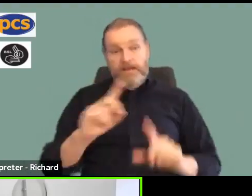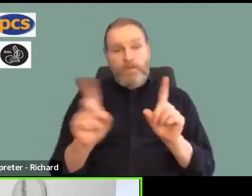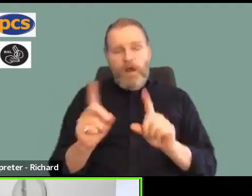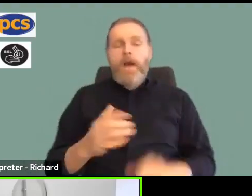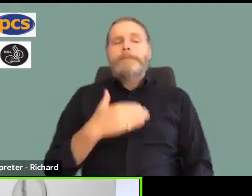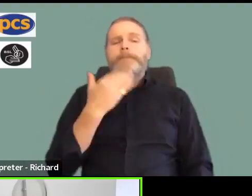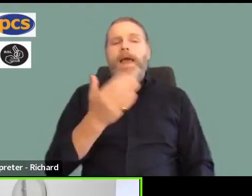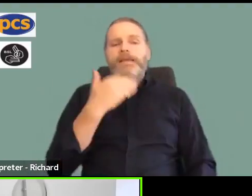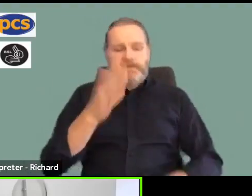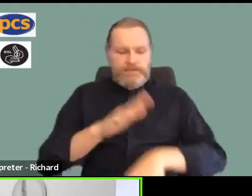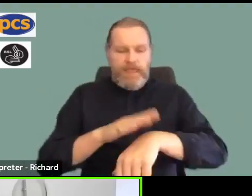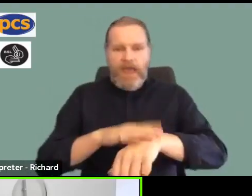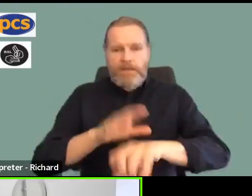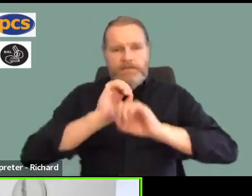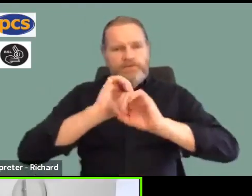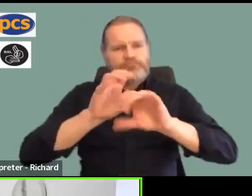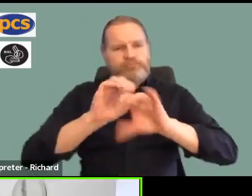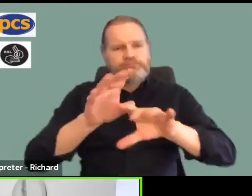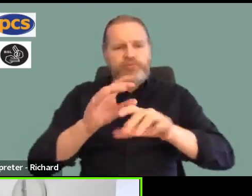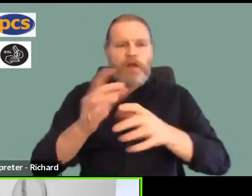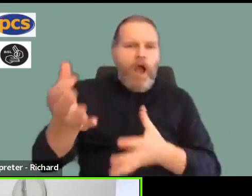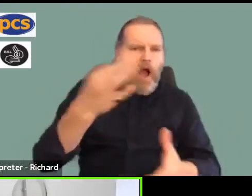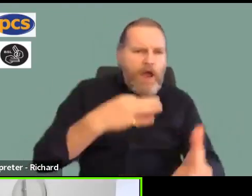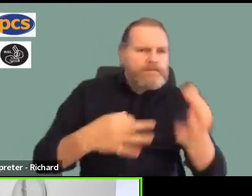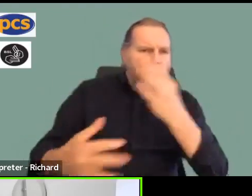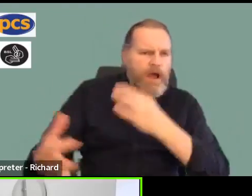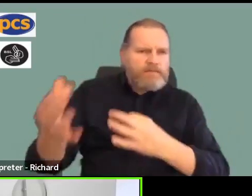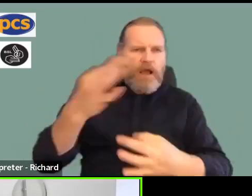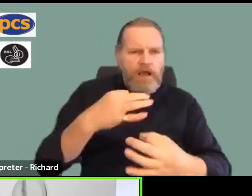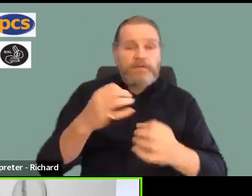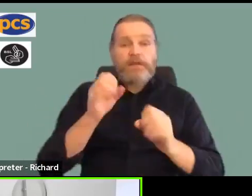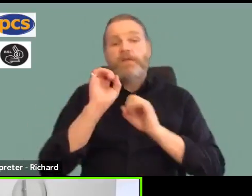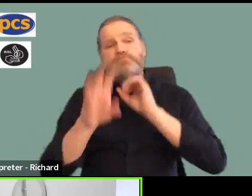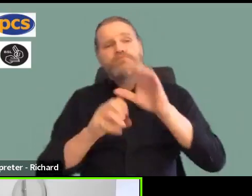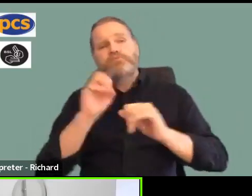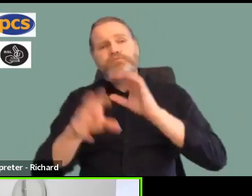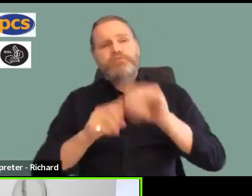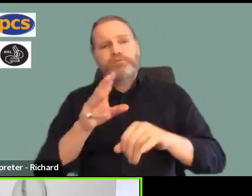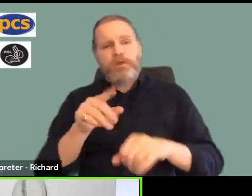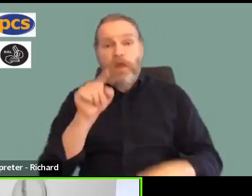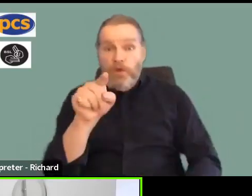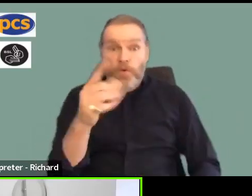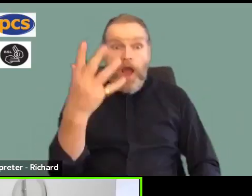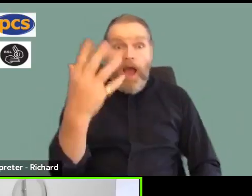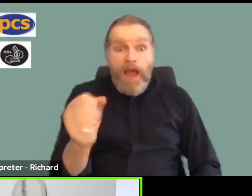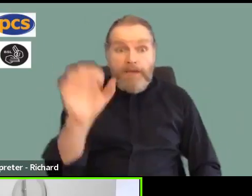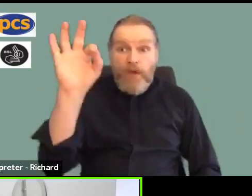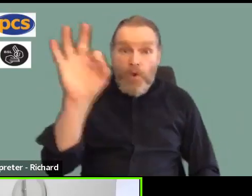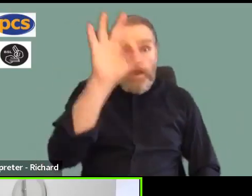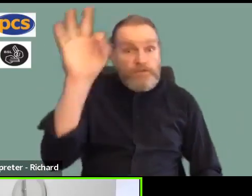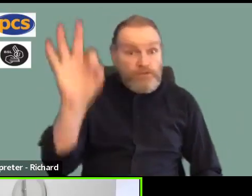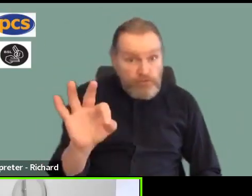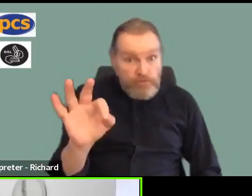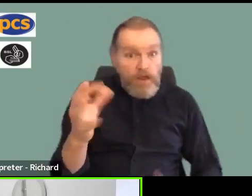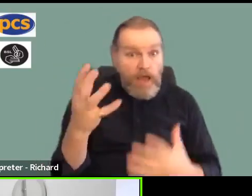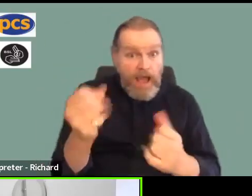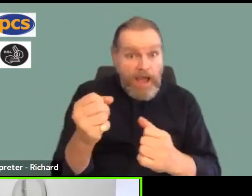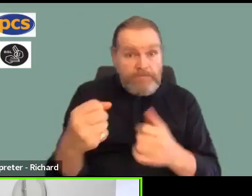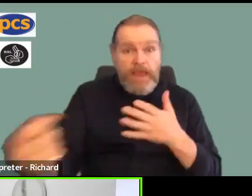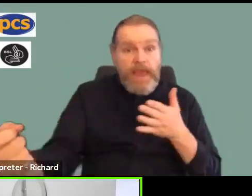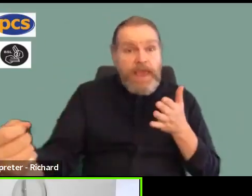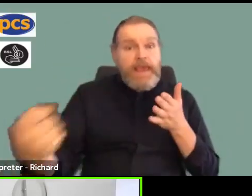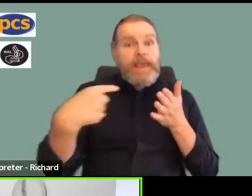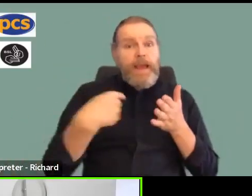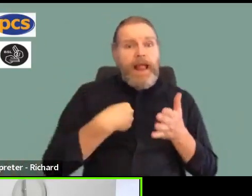comments and contributions that anybody has. So if you have a question that you would like to raise, don't send it to me